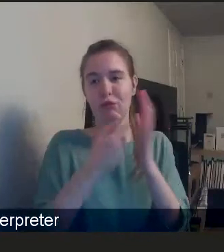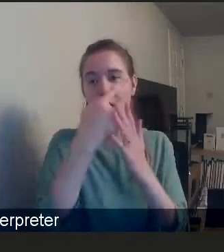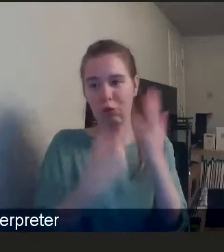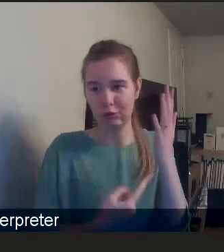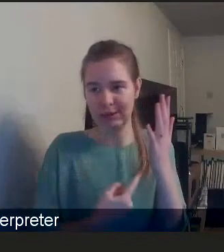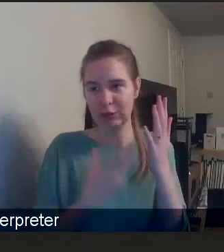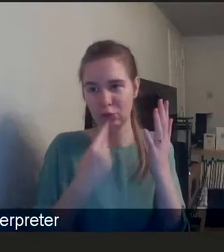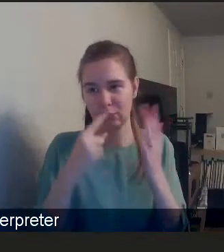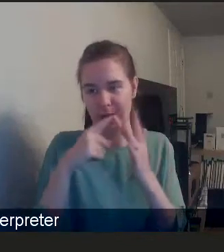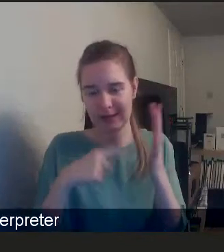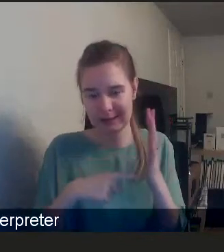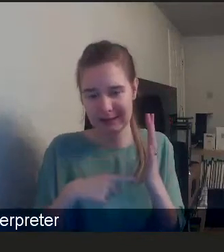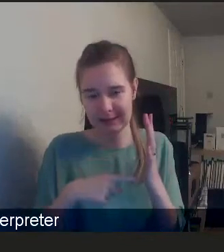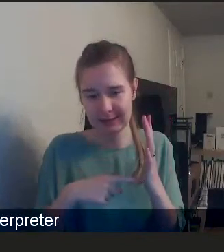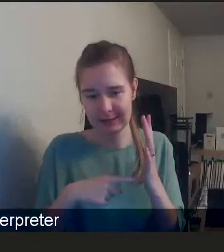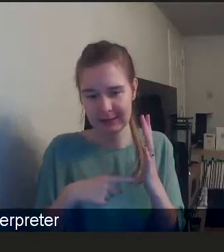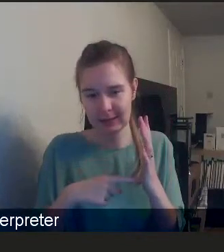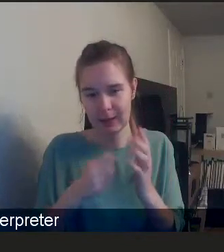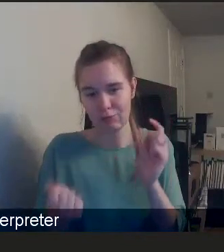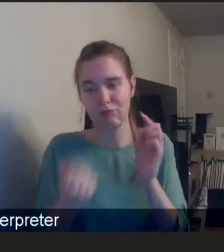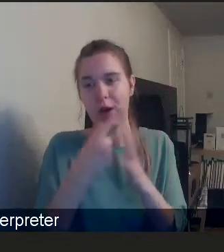so the priority will often go to men.